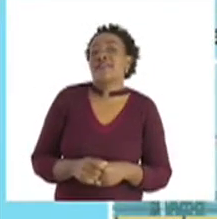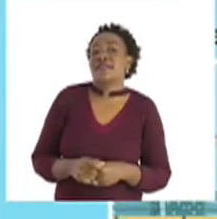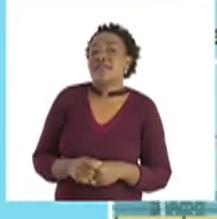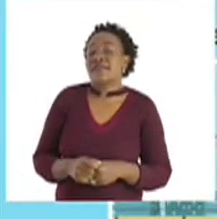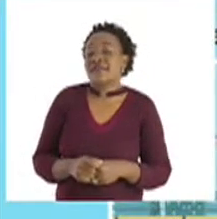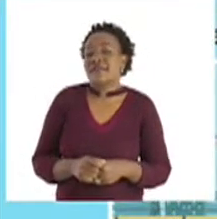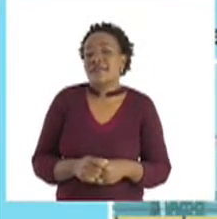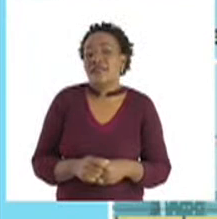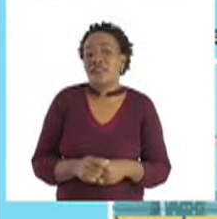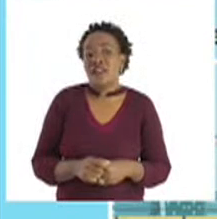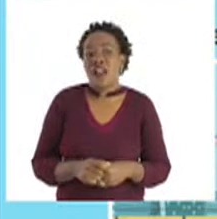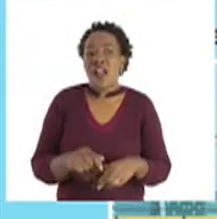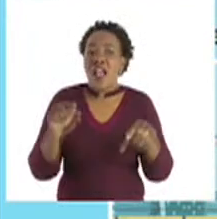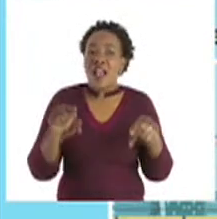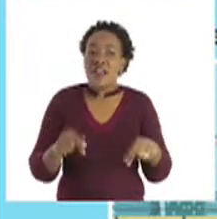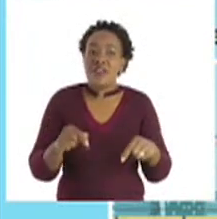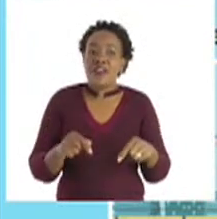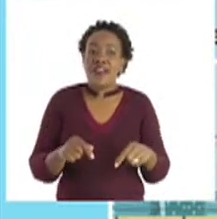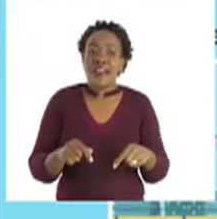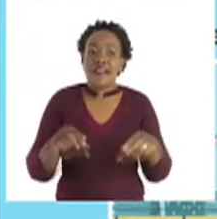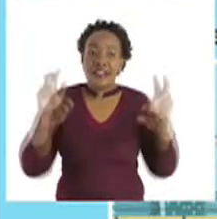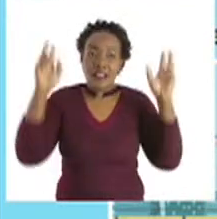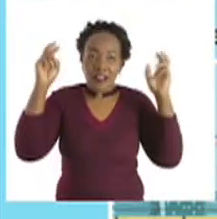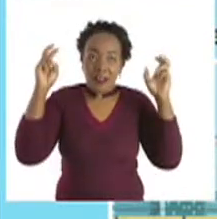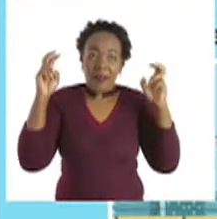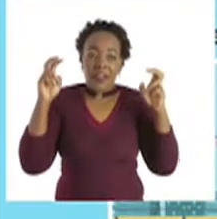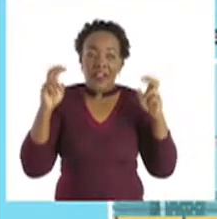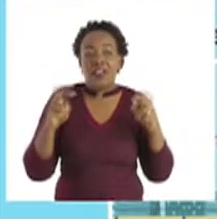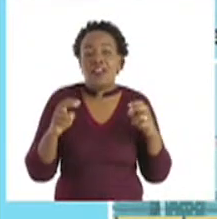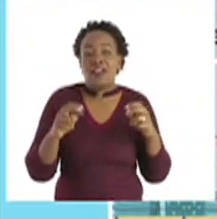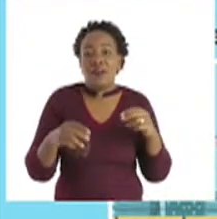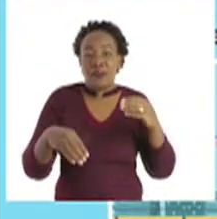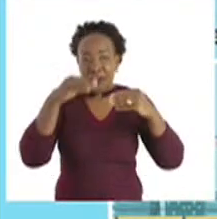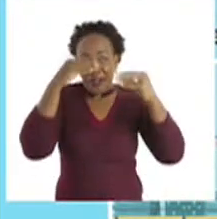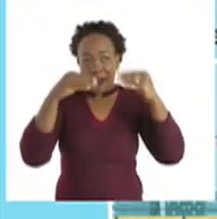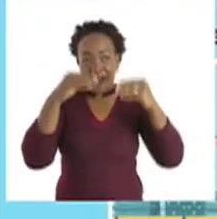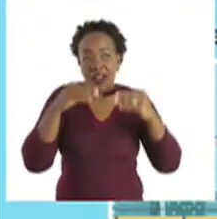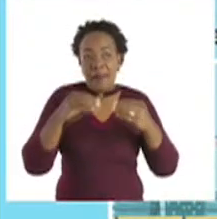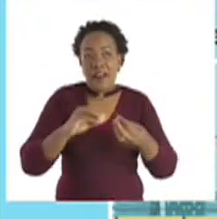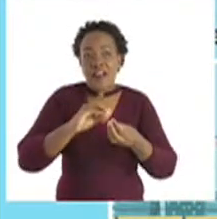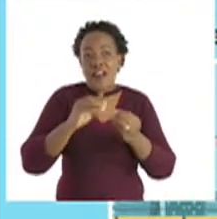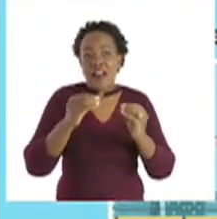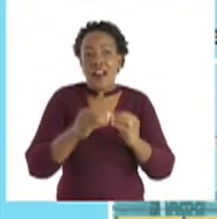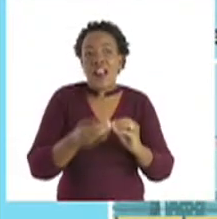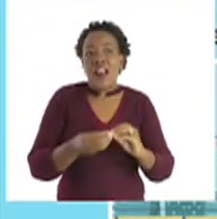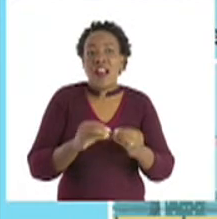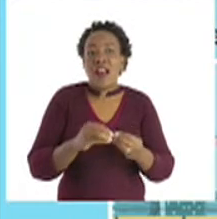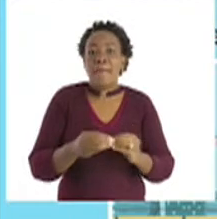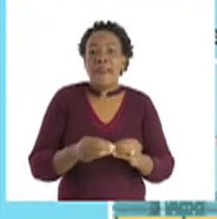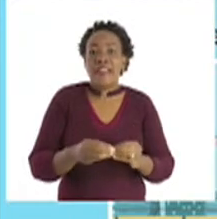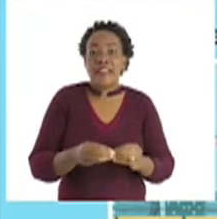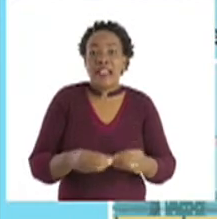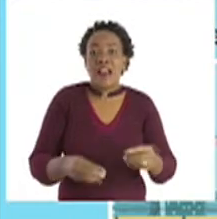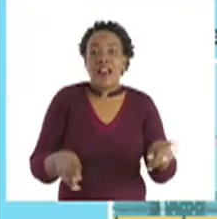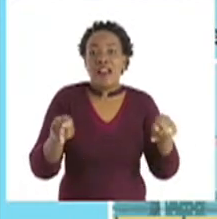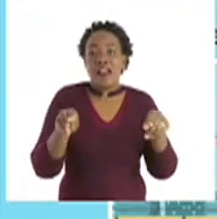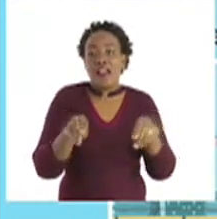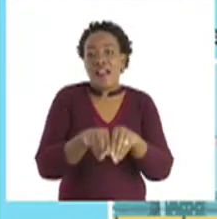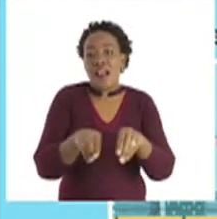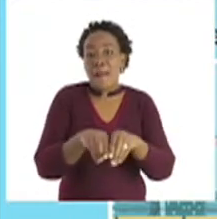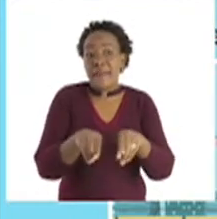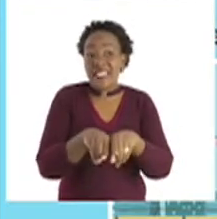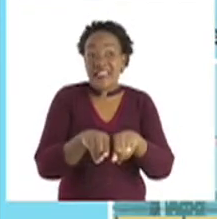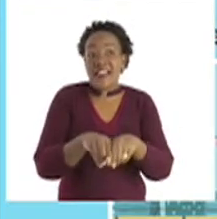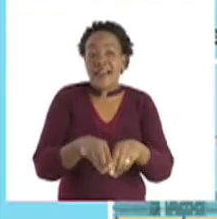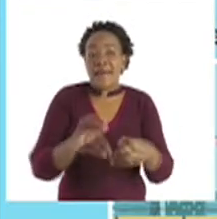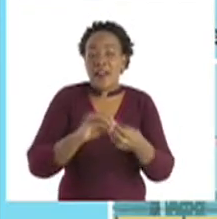In today's lesson, we are going to talk about number patterns, doubling, halving,